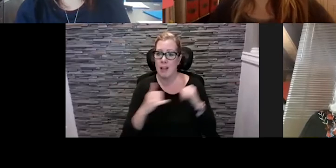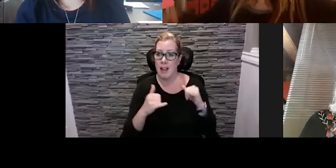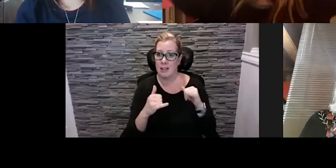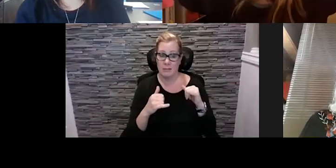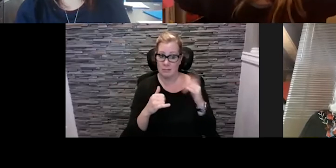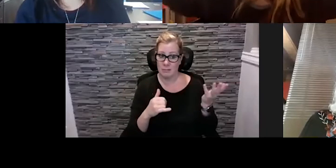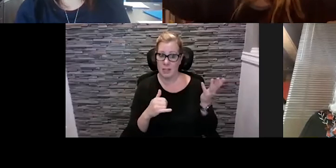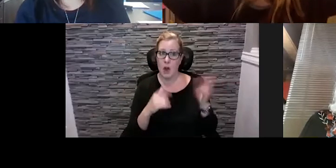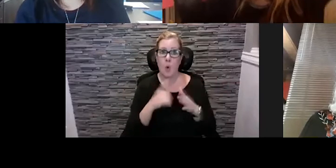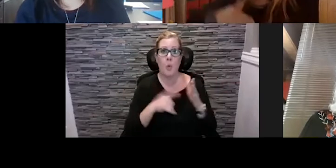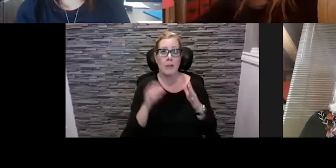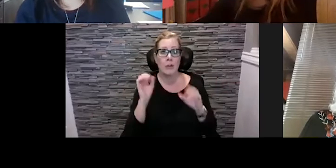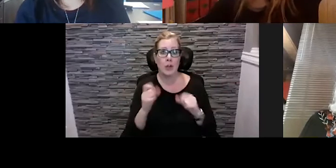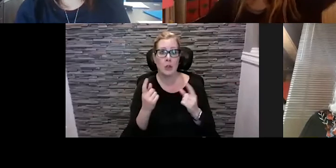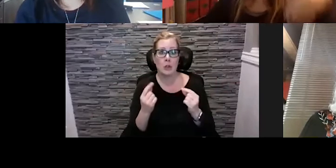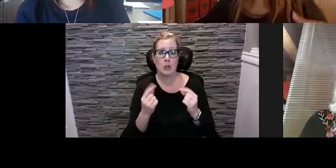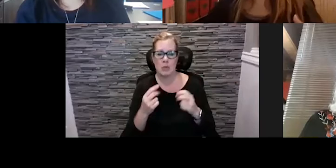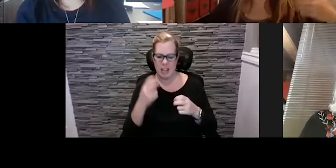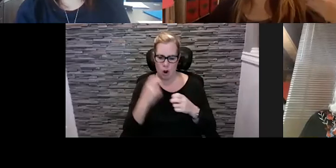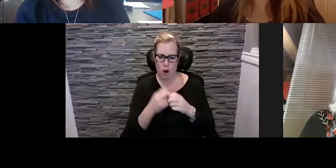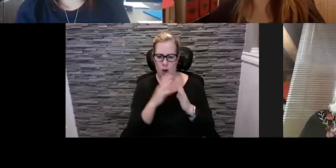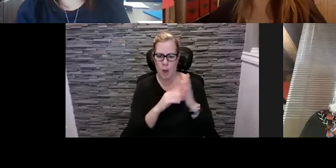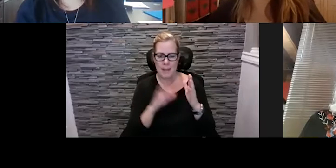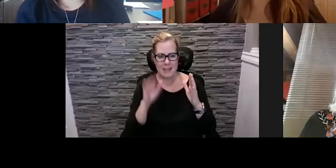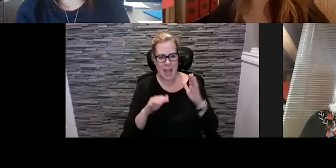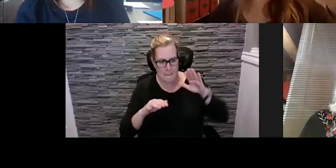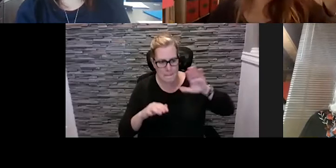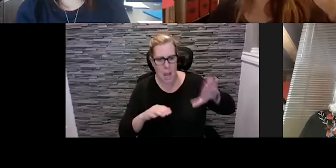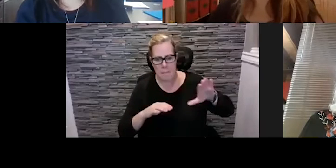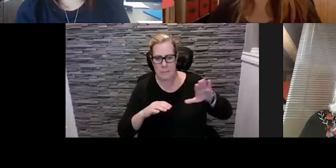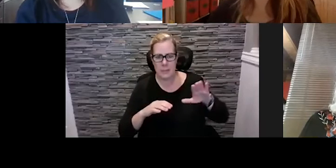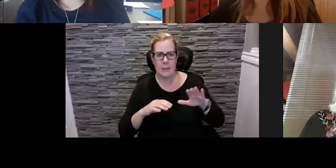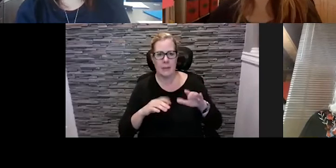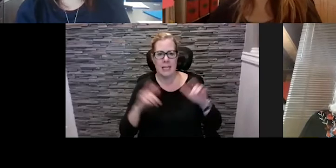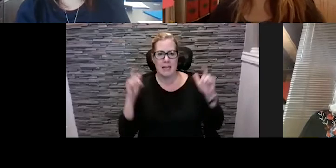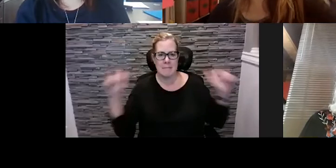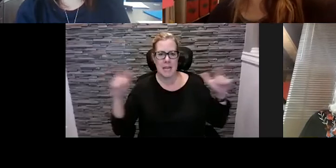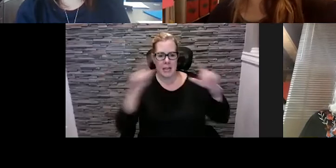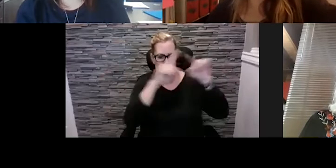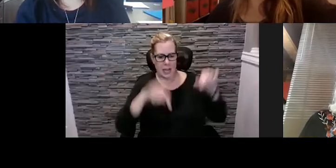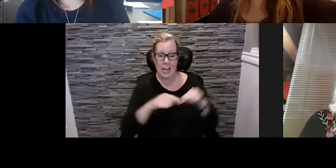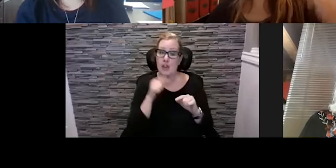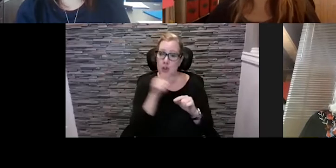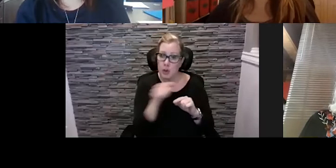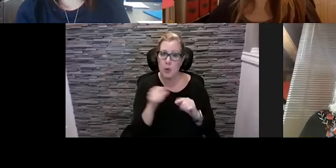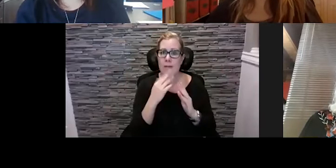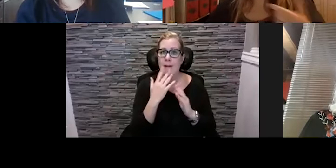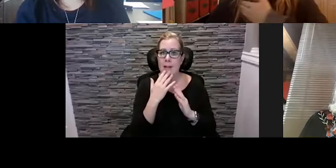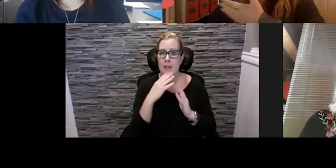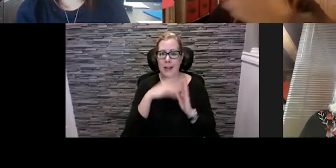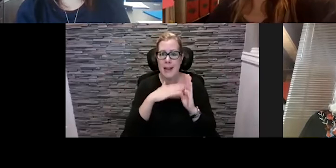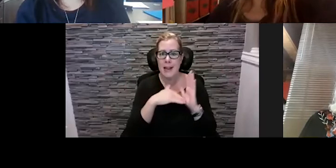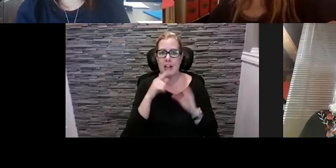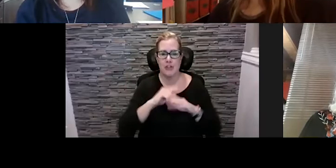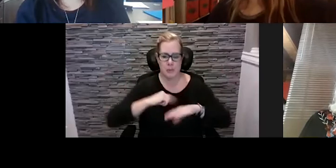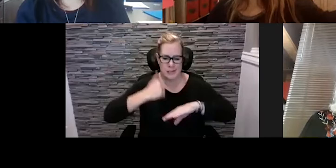copy of it printed on big sheets and you colored it in and you put it in your window or you put it out on your yard and